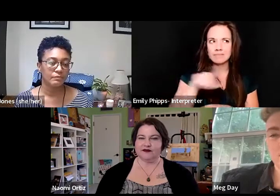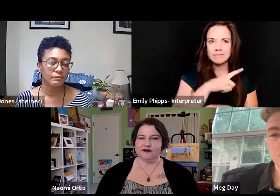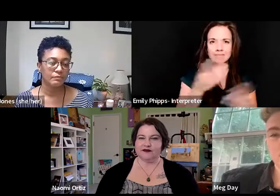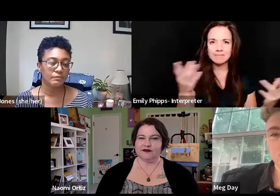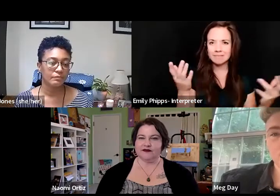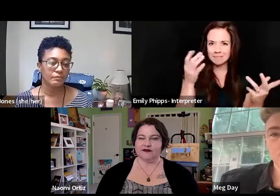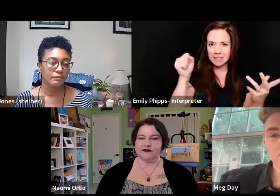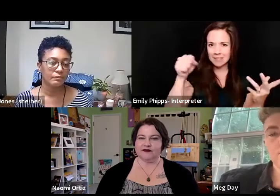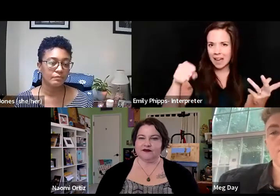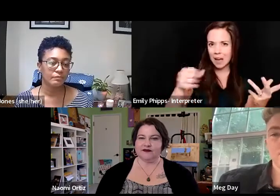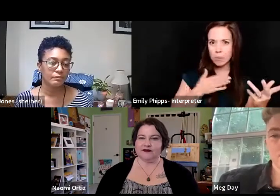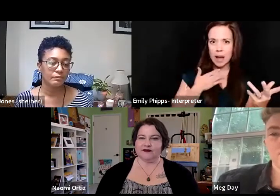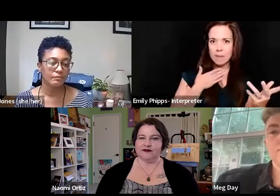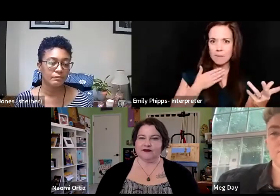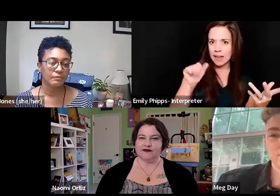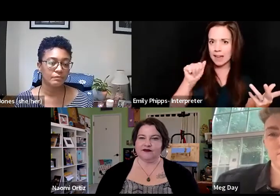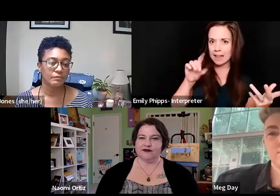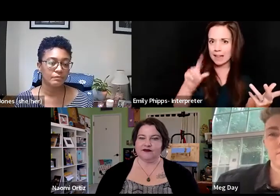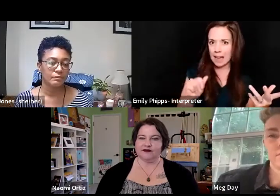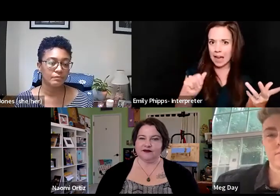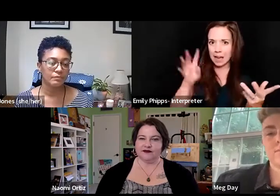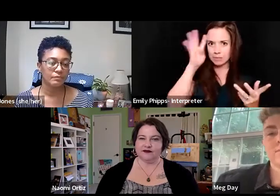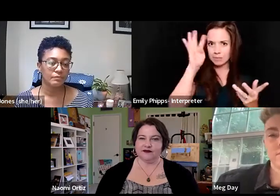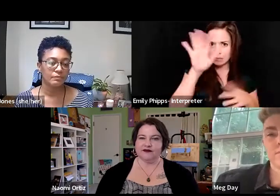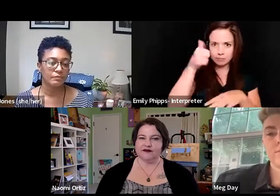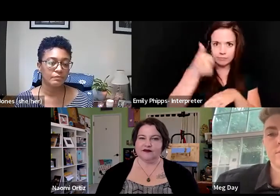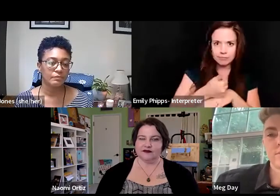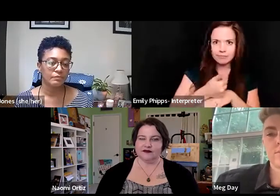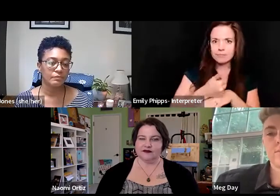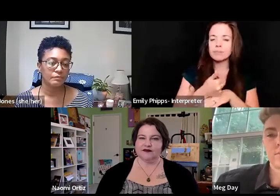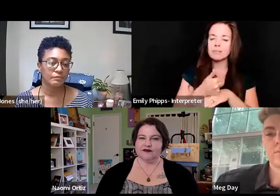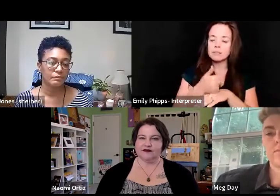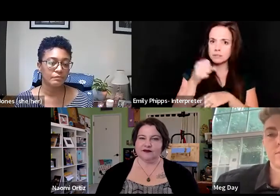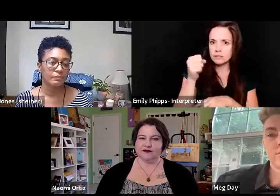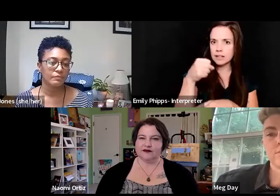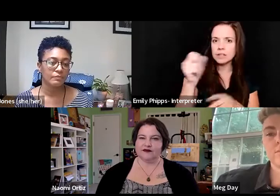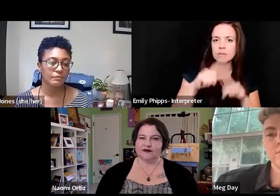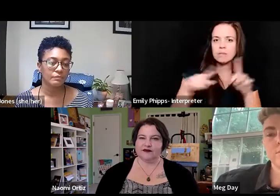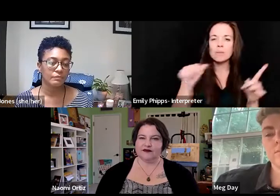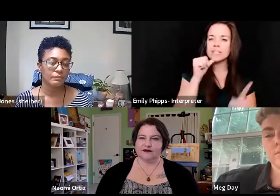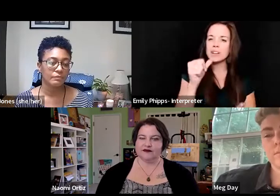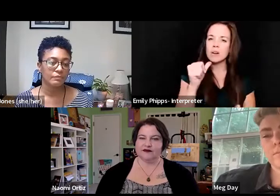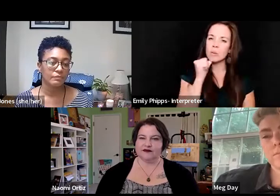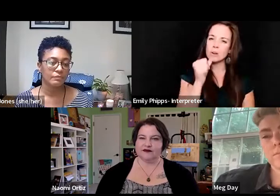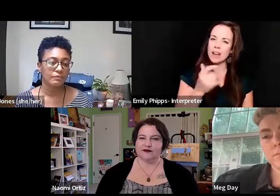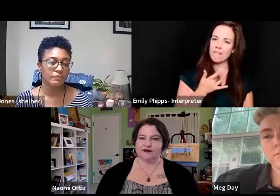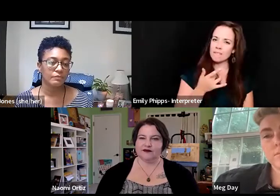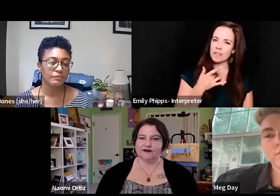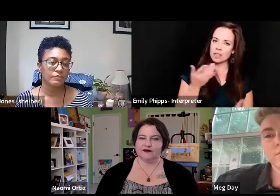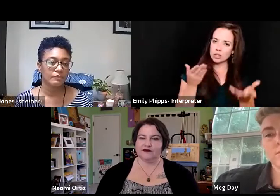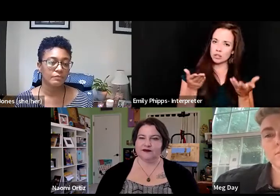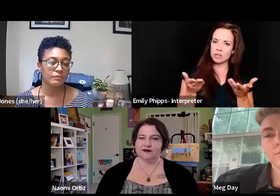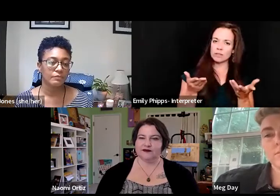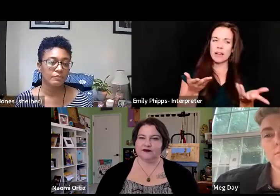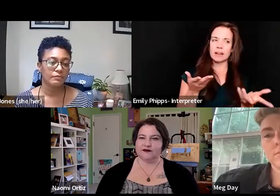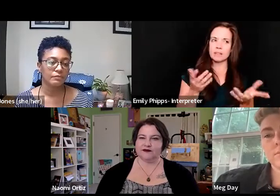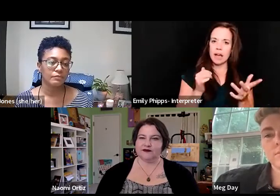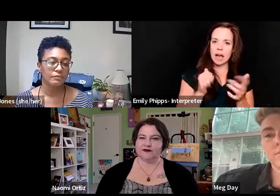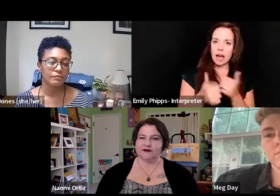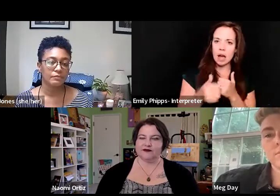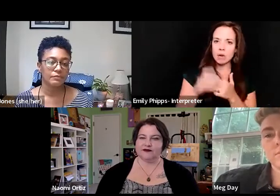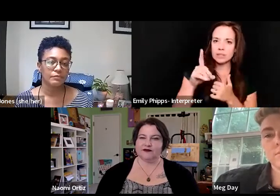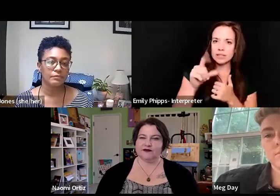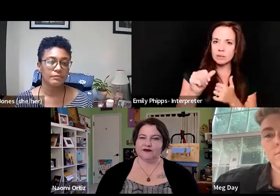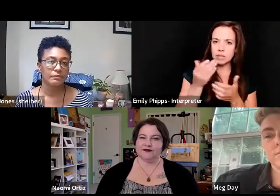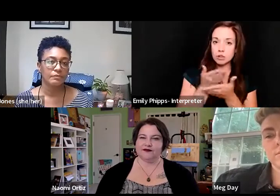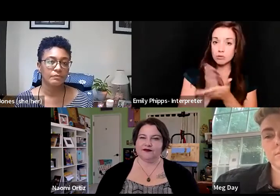the ADA exists and that legal frameworks exist. But what we don't, what we're not feeling served by is the ways in which disability rights